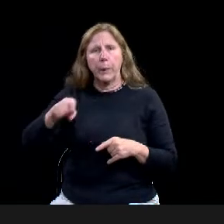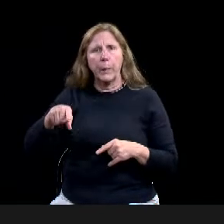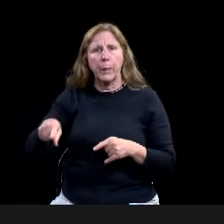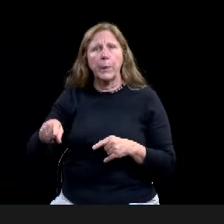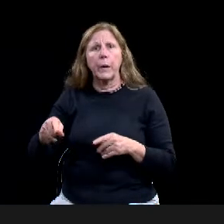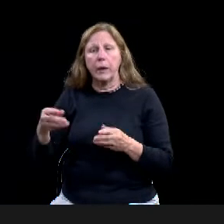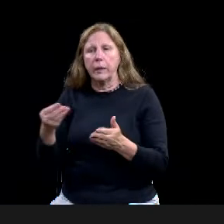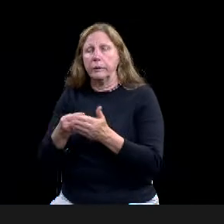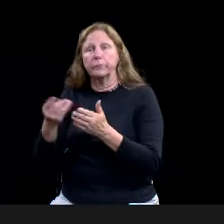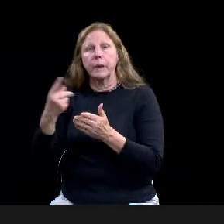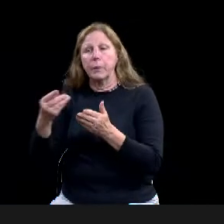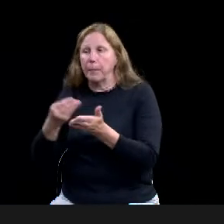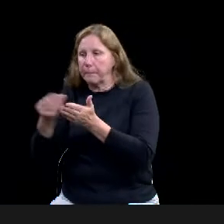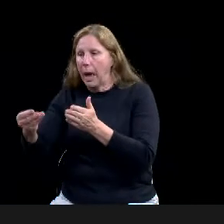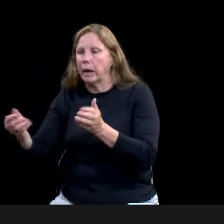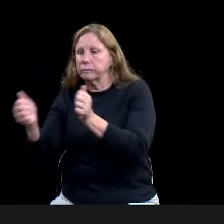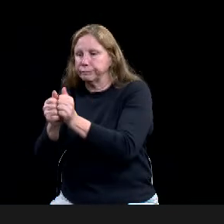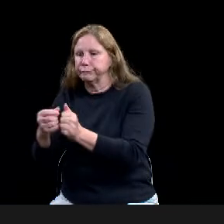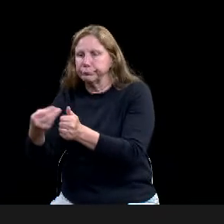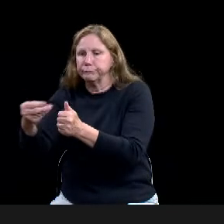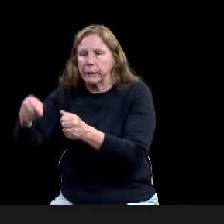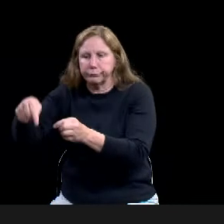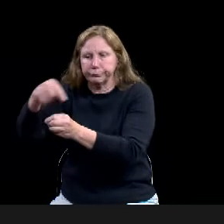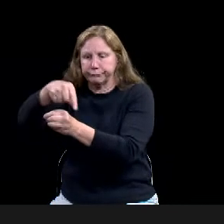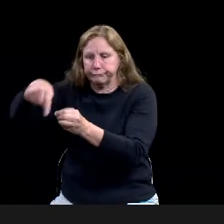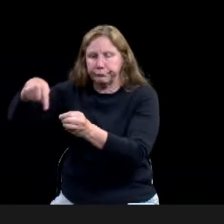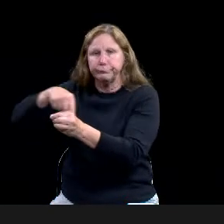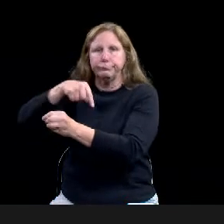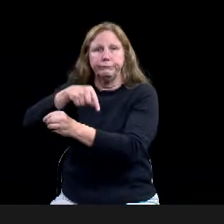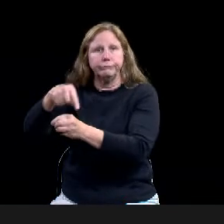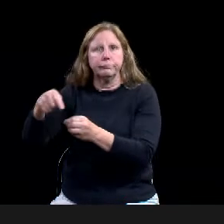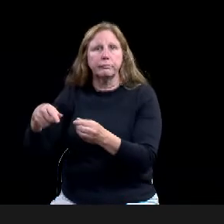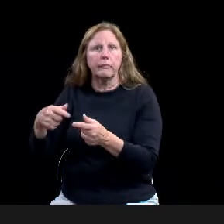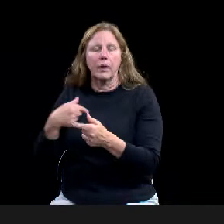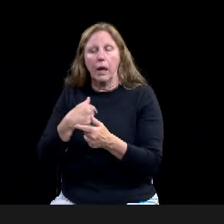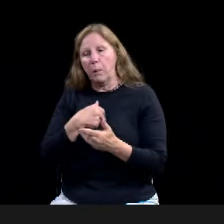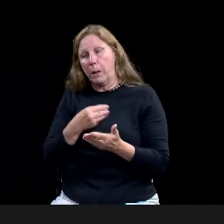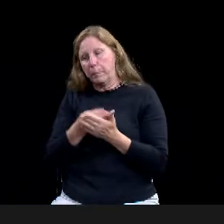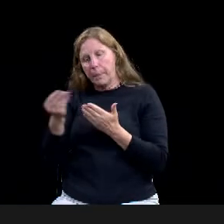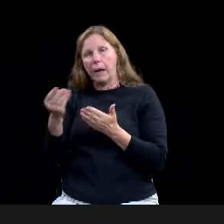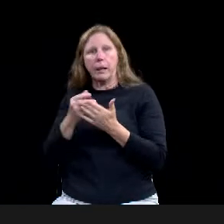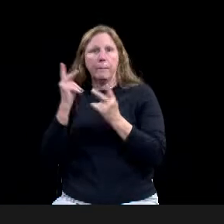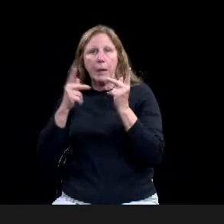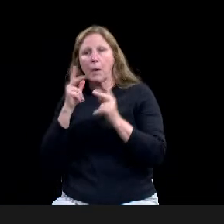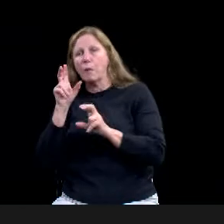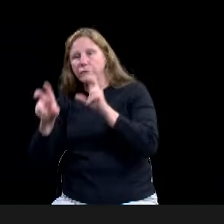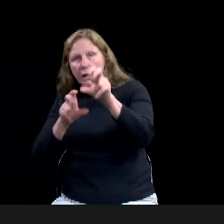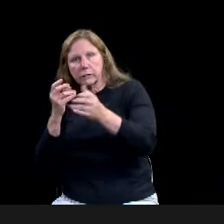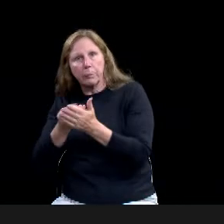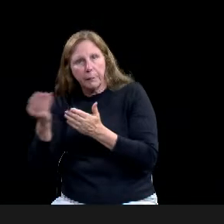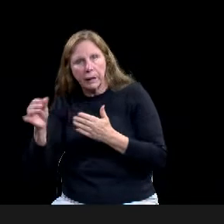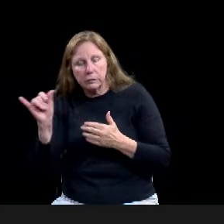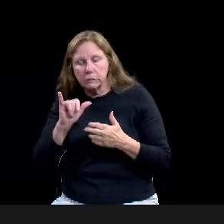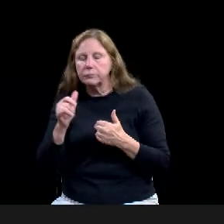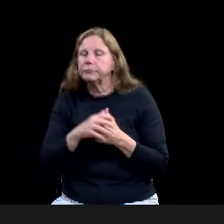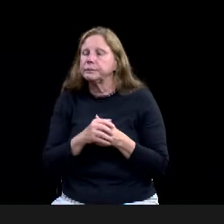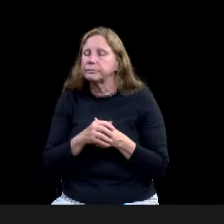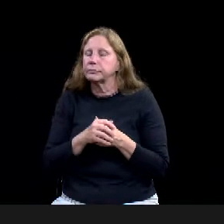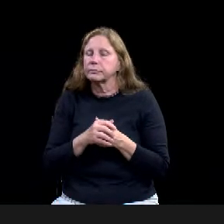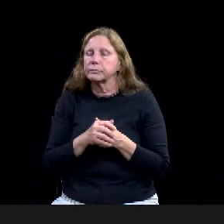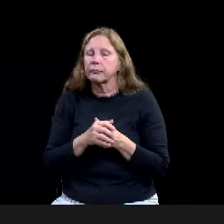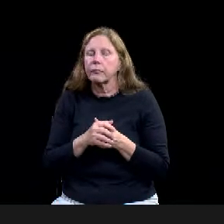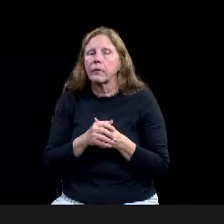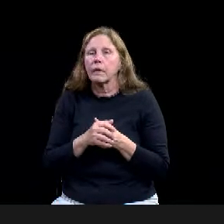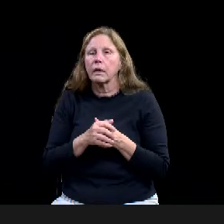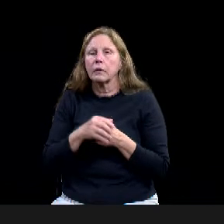of those land. But, um, you know, when we got the request and it, and it, and it was a zoning district that fit the land use